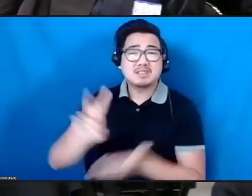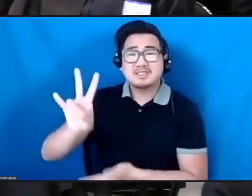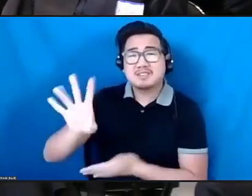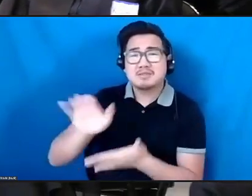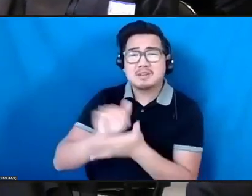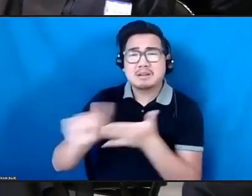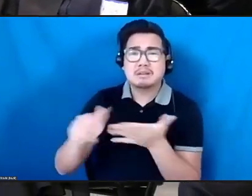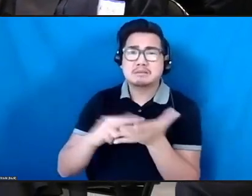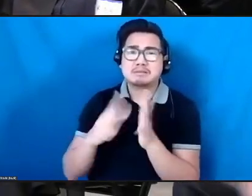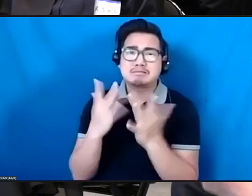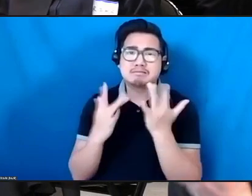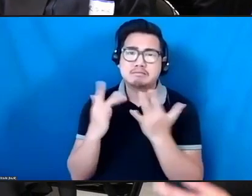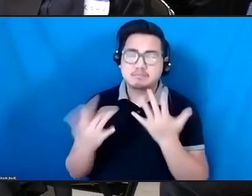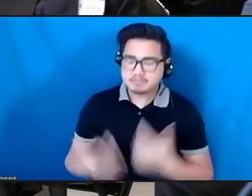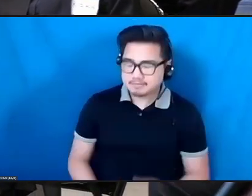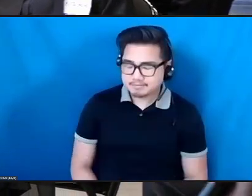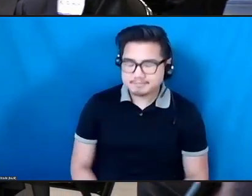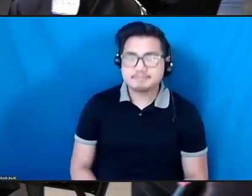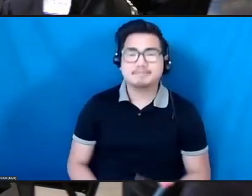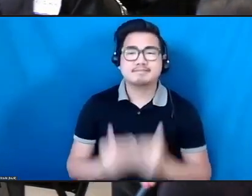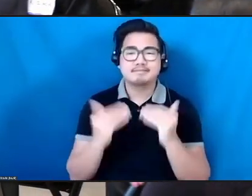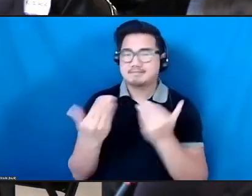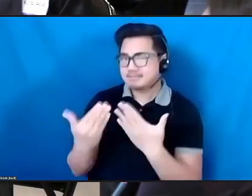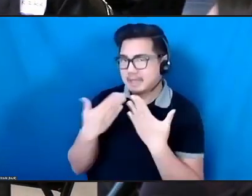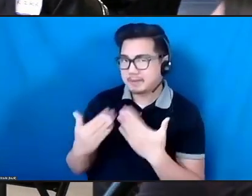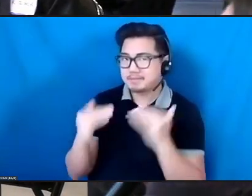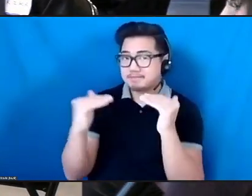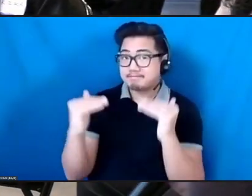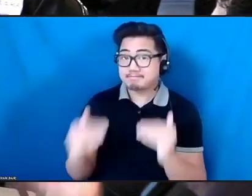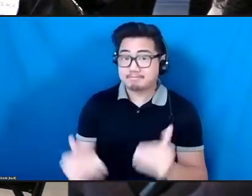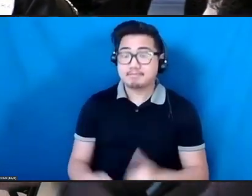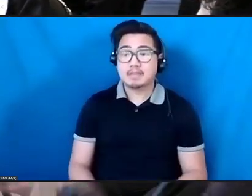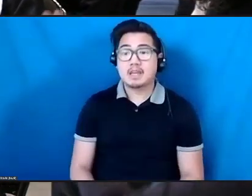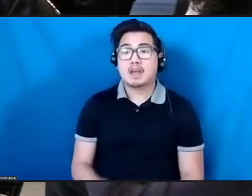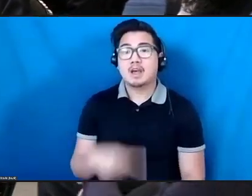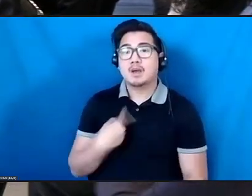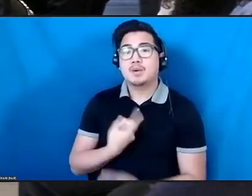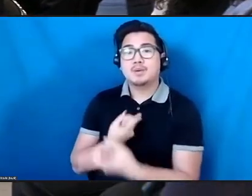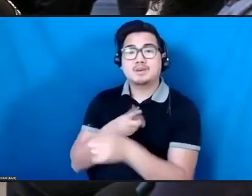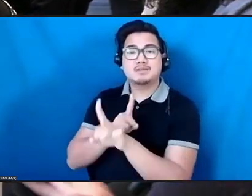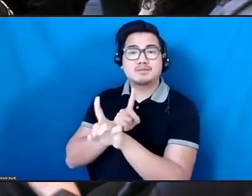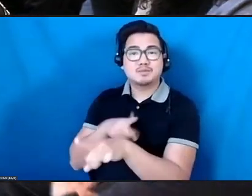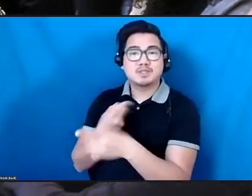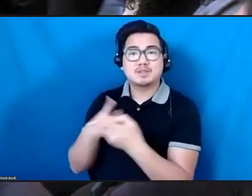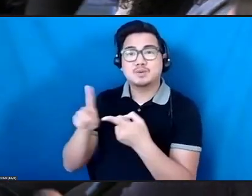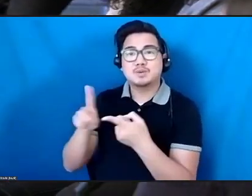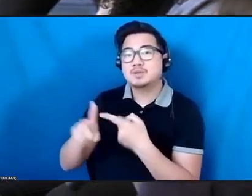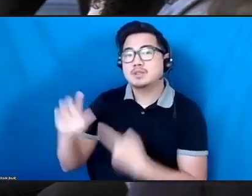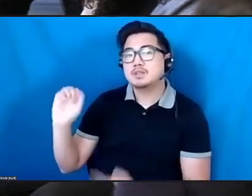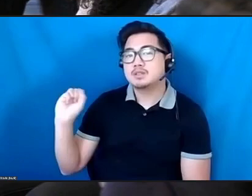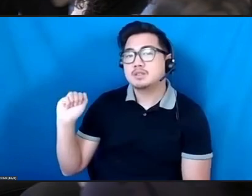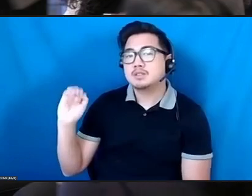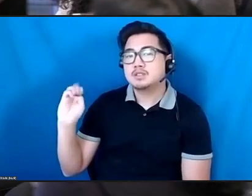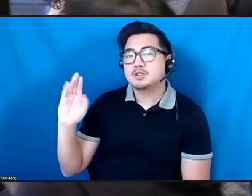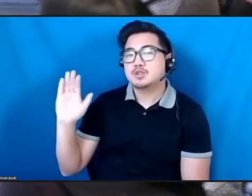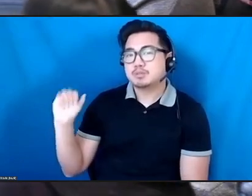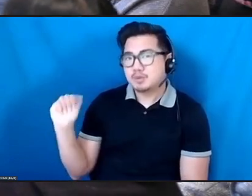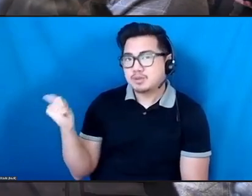Just wanted to respond to Samora's point about boxes and not being in boxes.